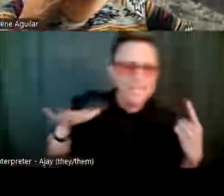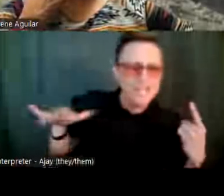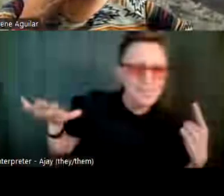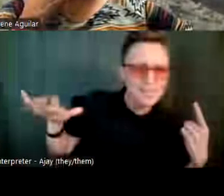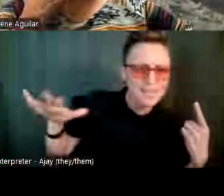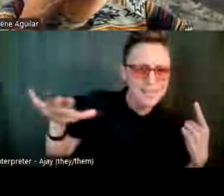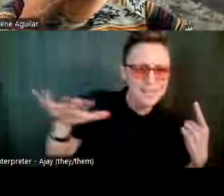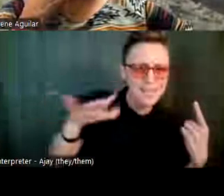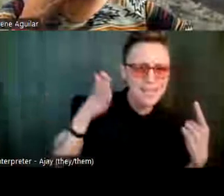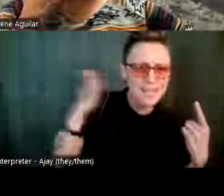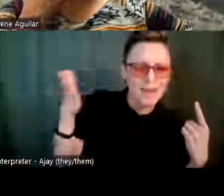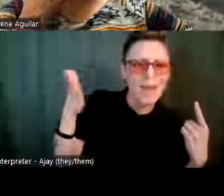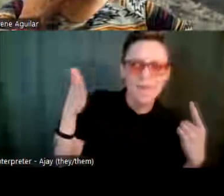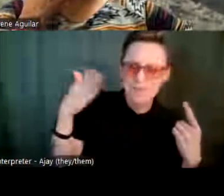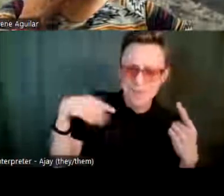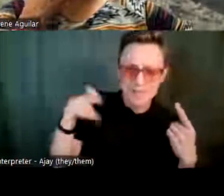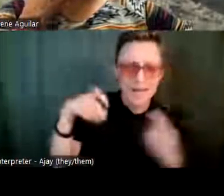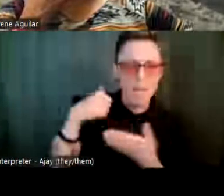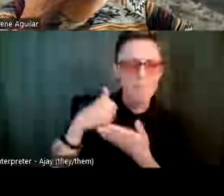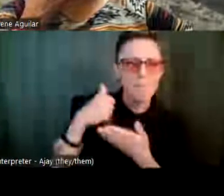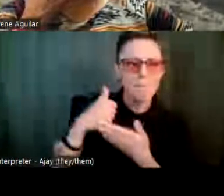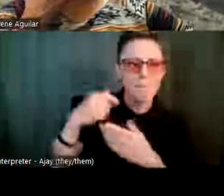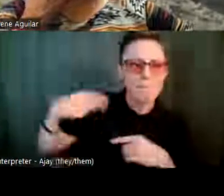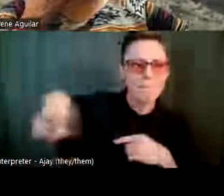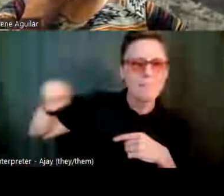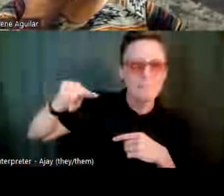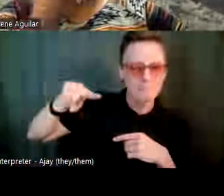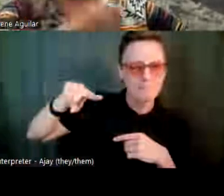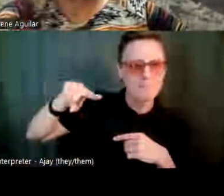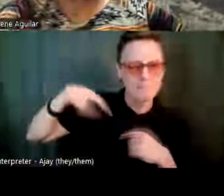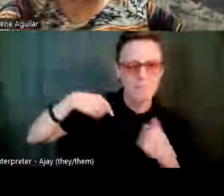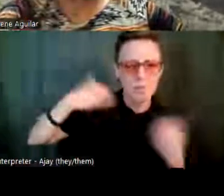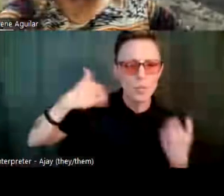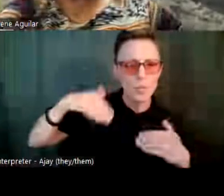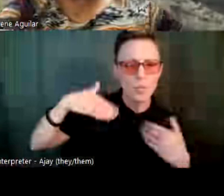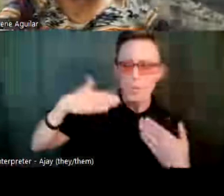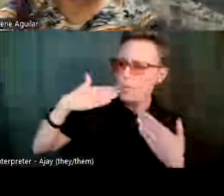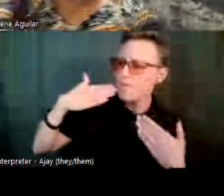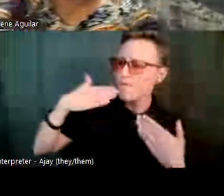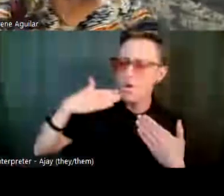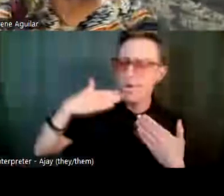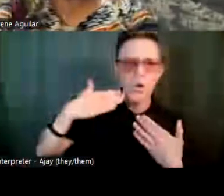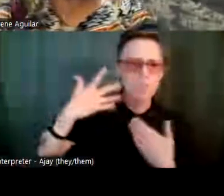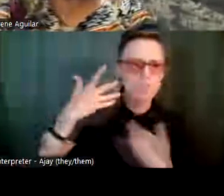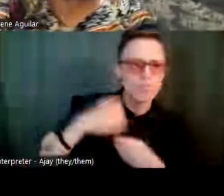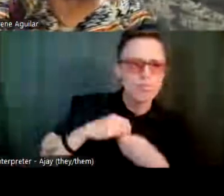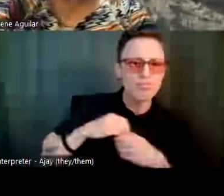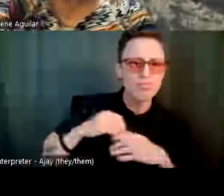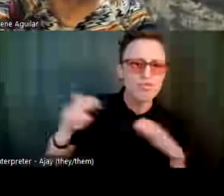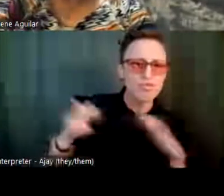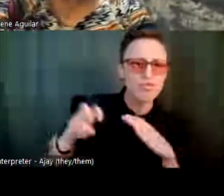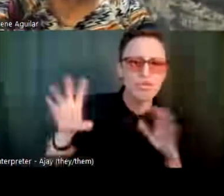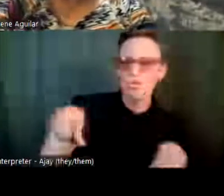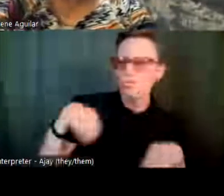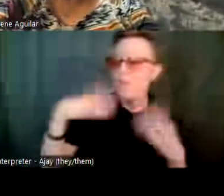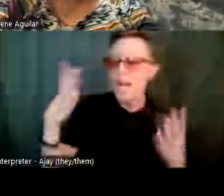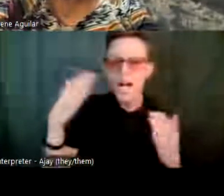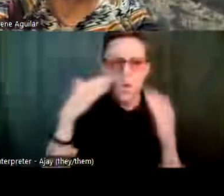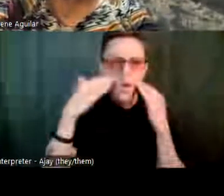and they're all in need of help. And so I'm just grateful to be a part of the journey and bringing awareness and